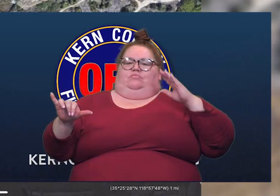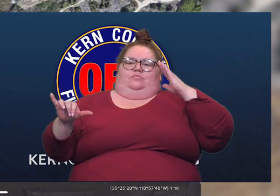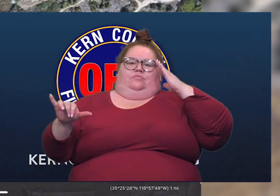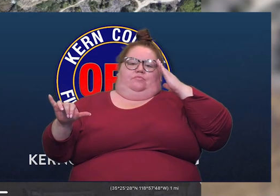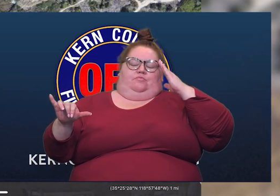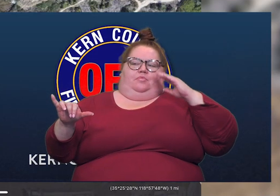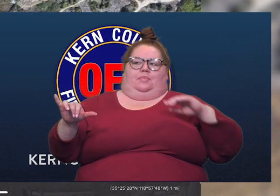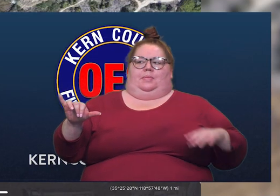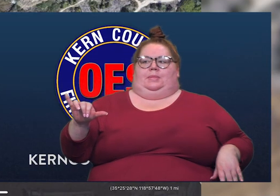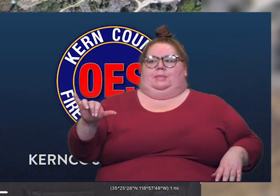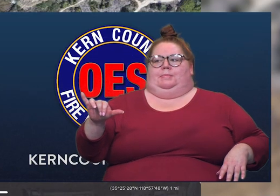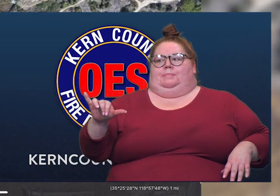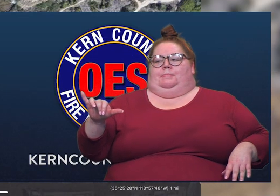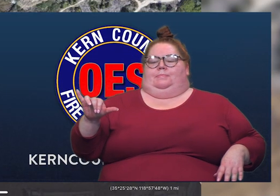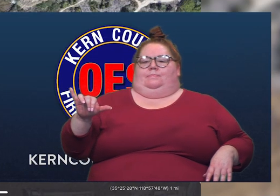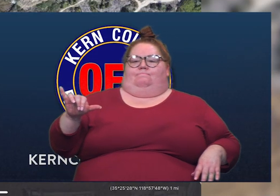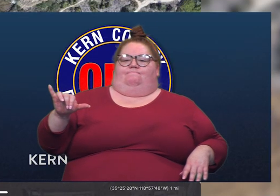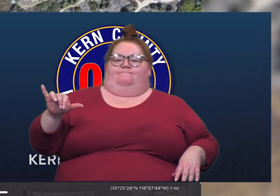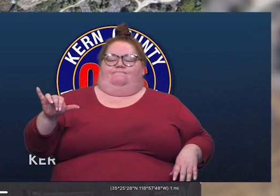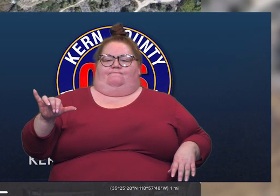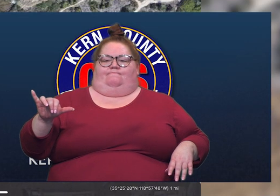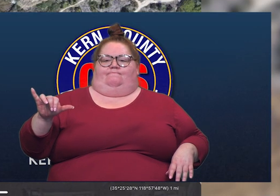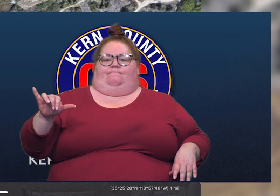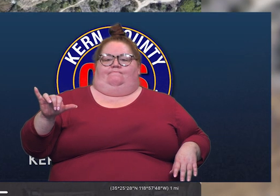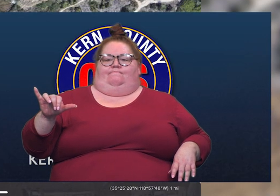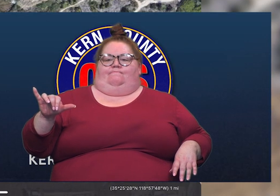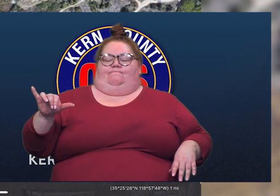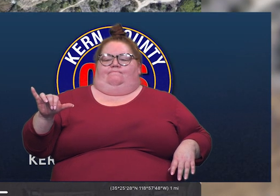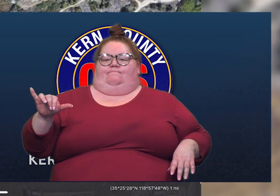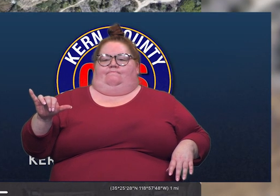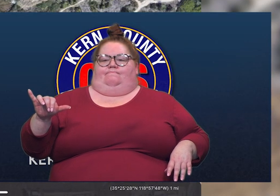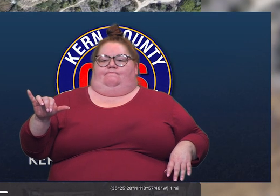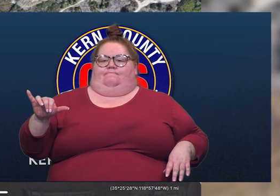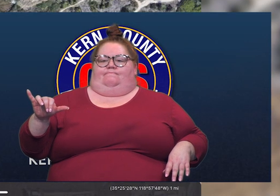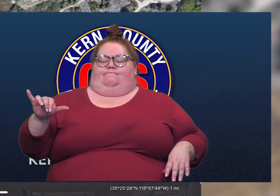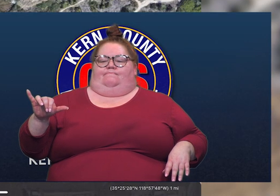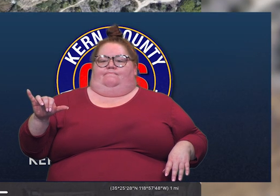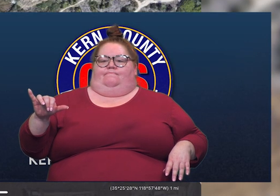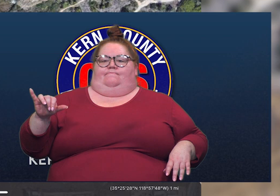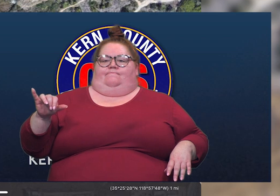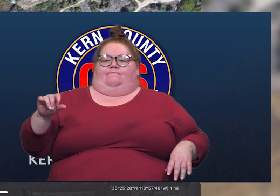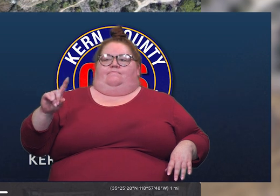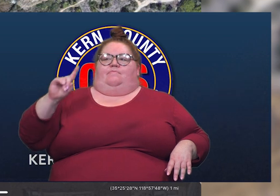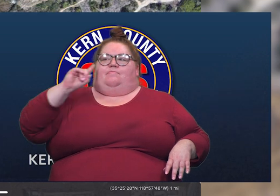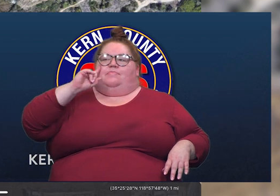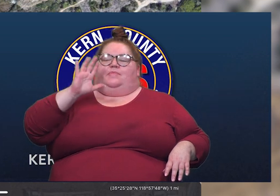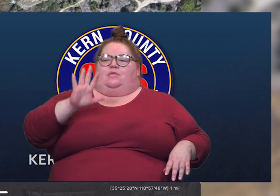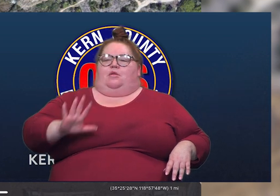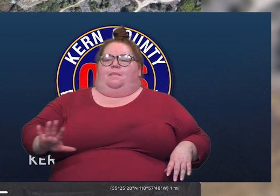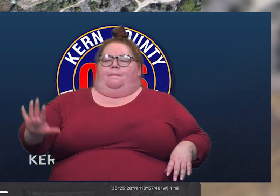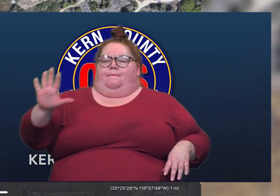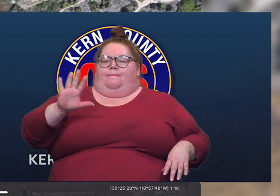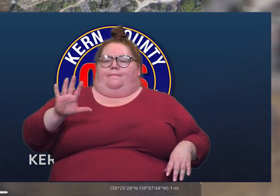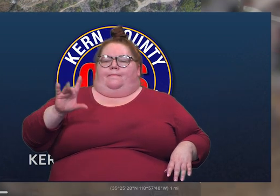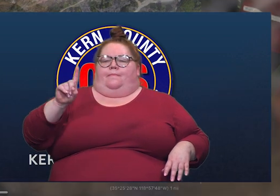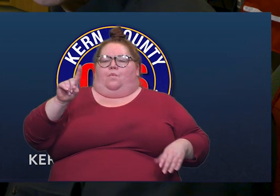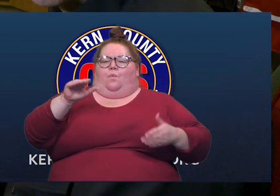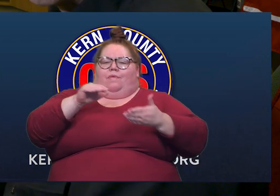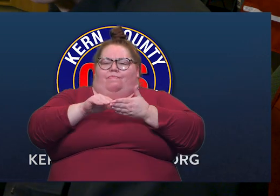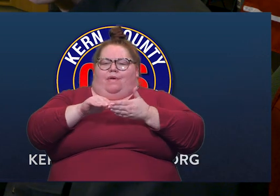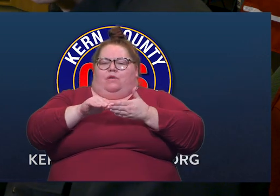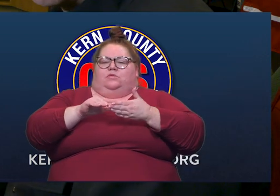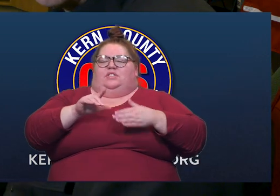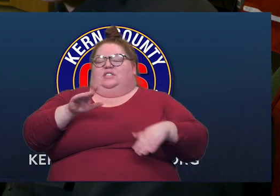So at that point, you pull approximately 1,000 to 1,500 cubic feet a second off the river.